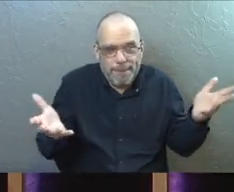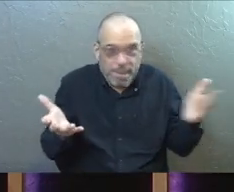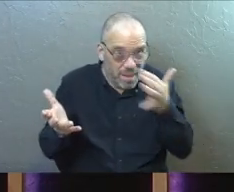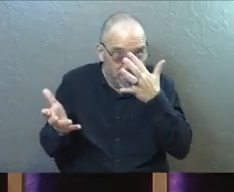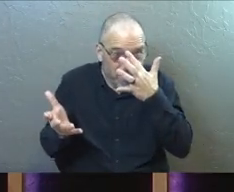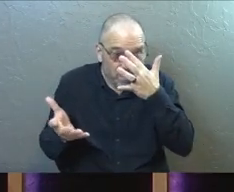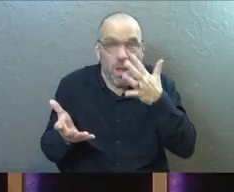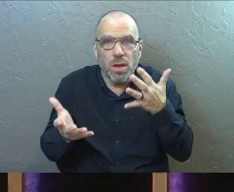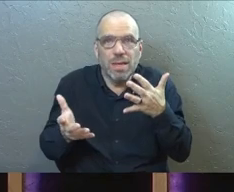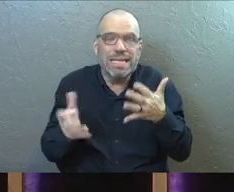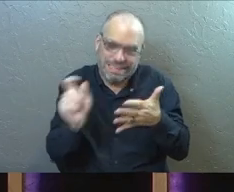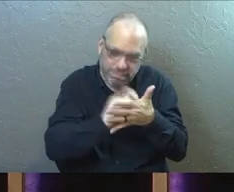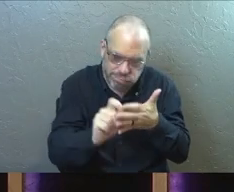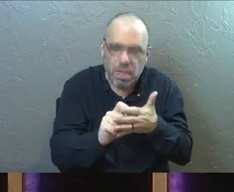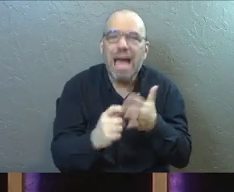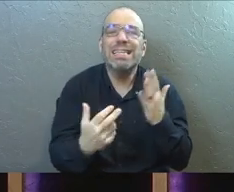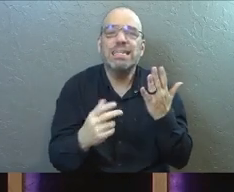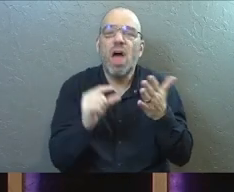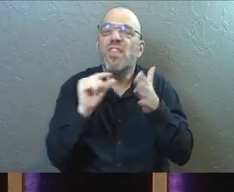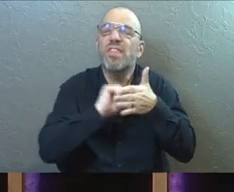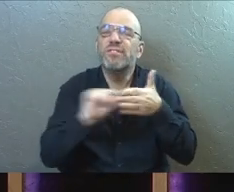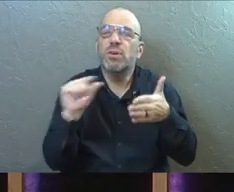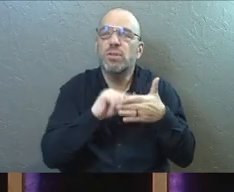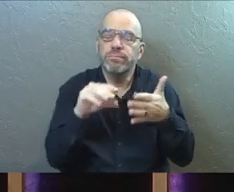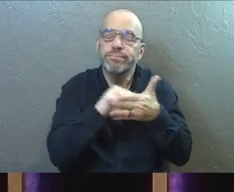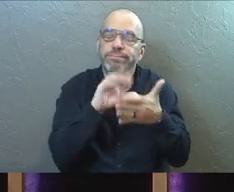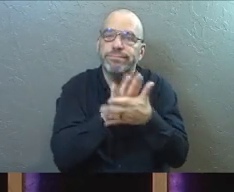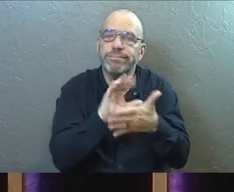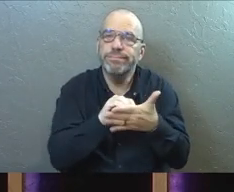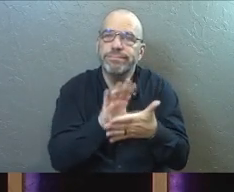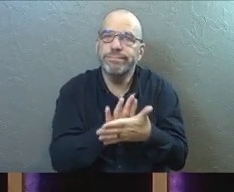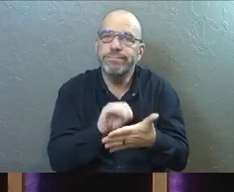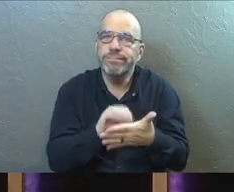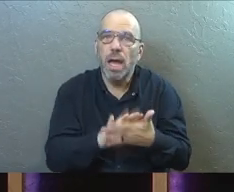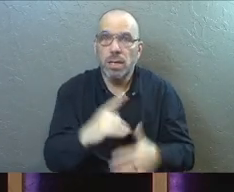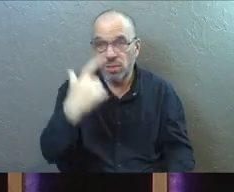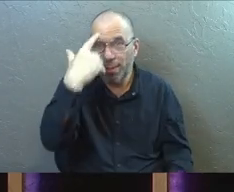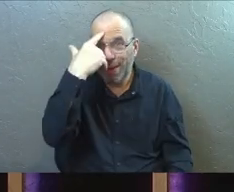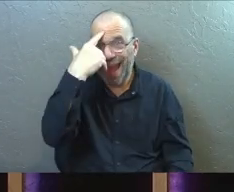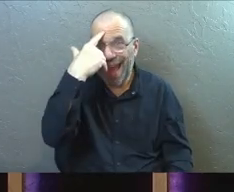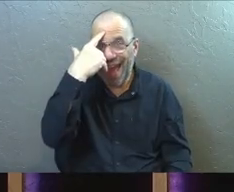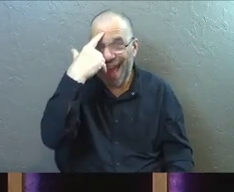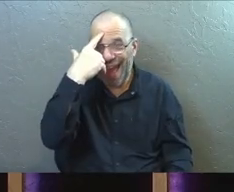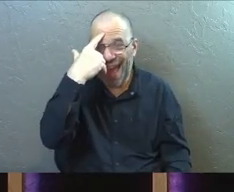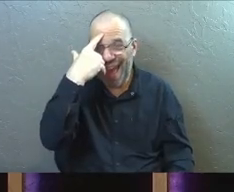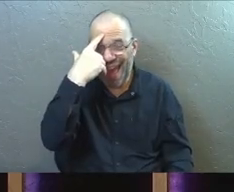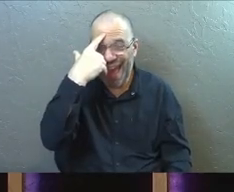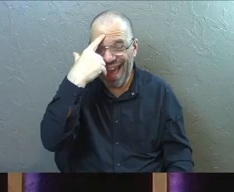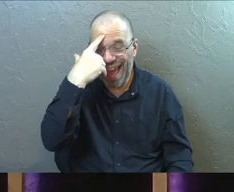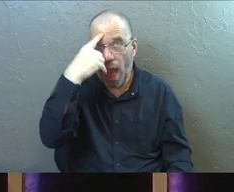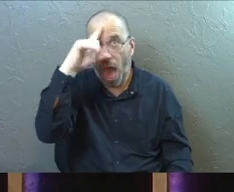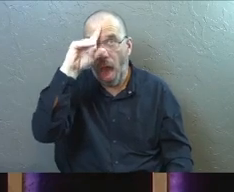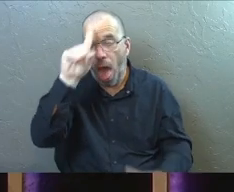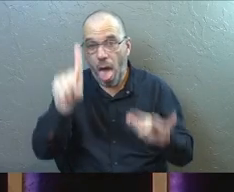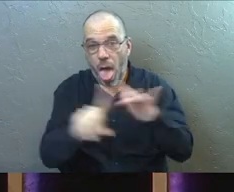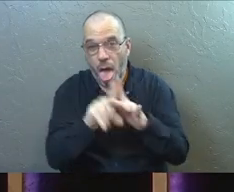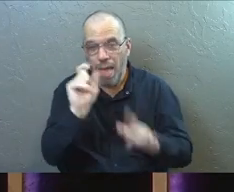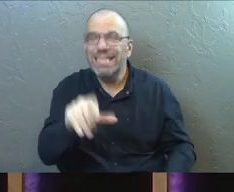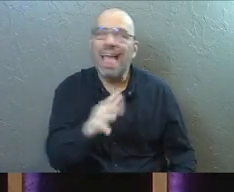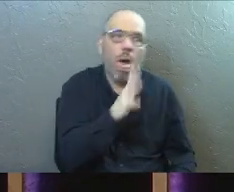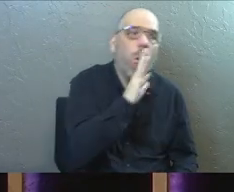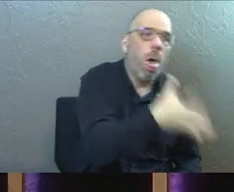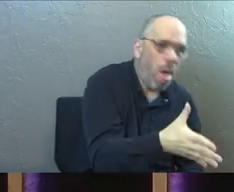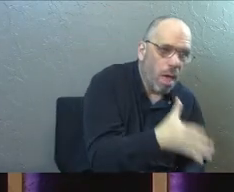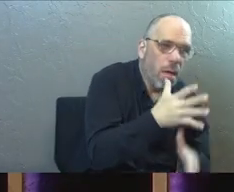You're going to want to write at least the references down because later on your brain is going to throw up some of these questions. I don't mean vomit